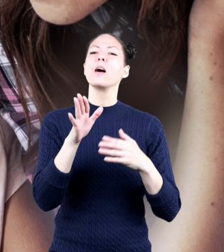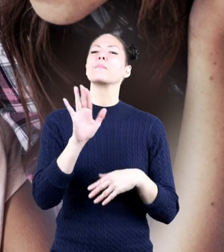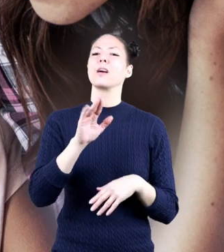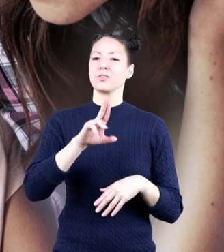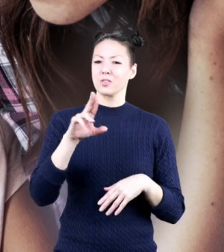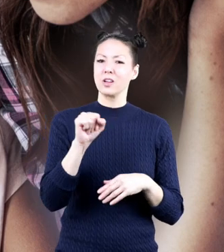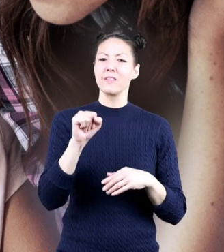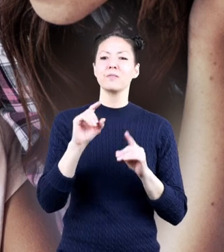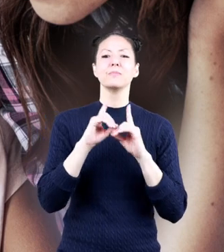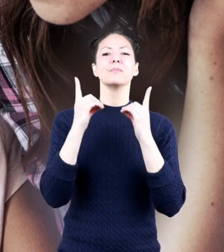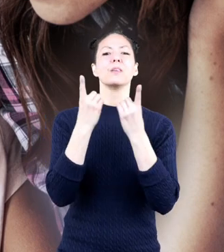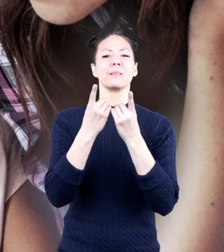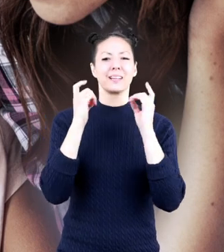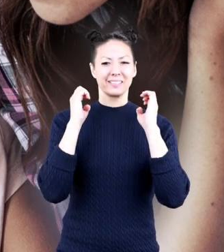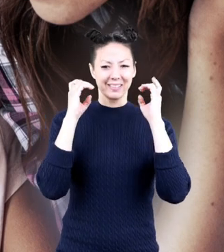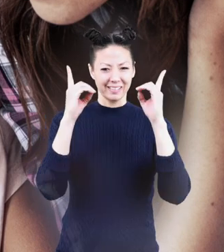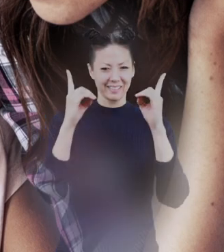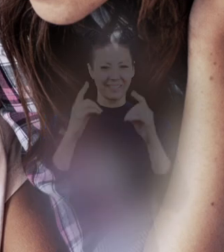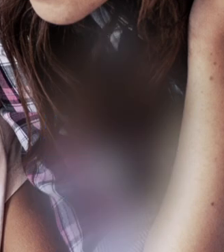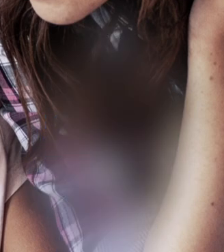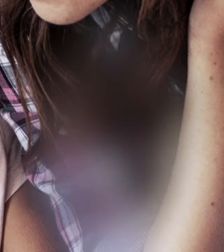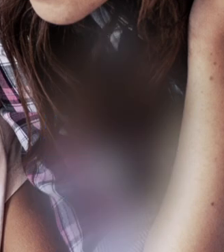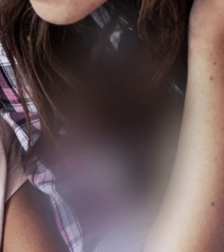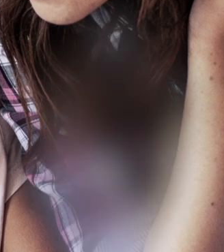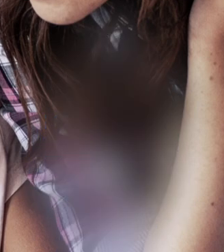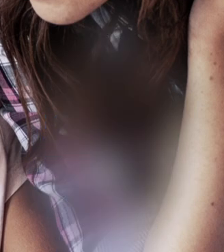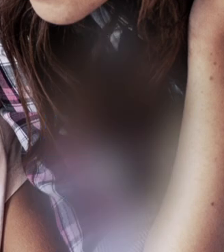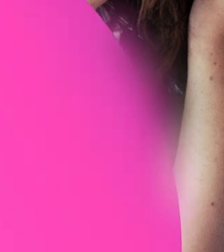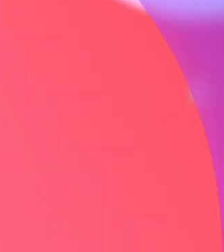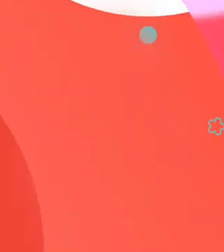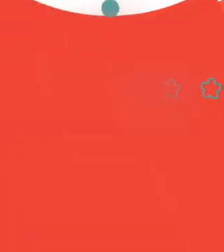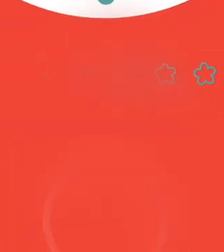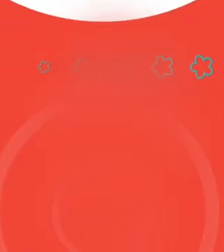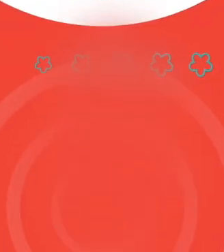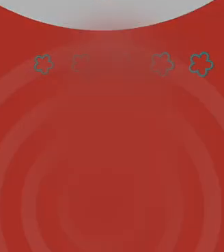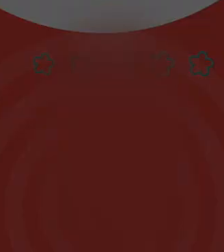audio.csp www.continue.uk